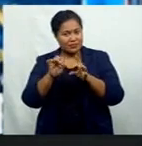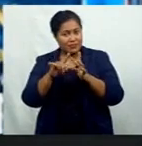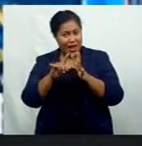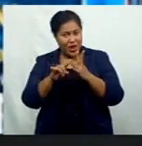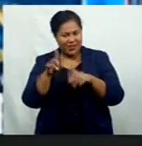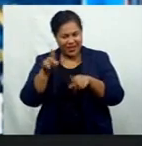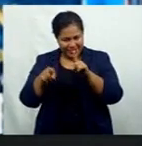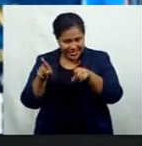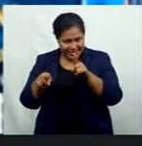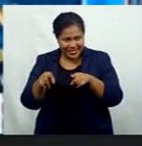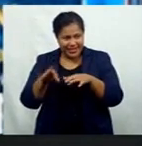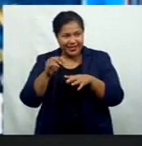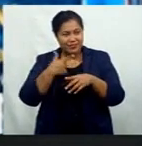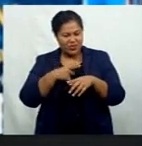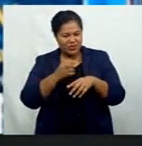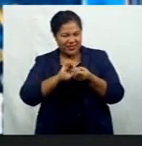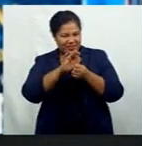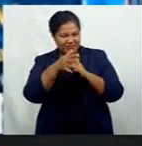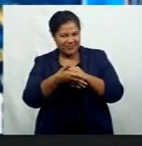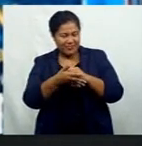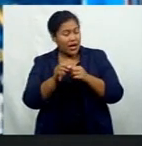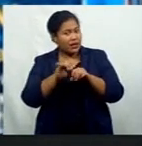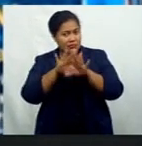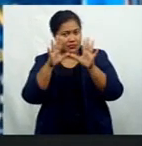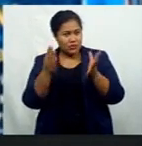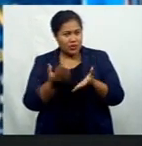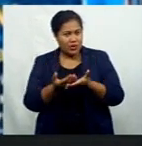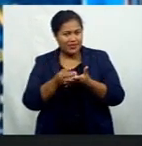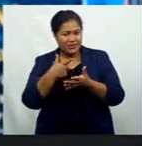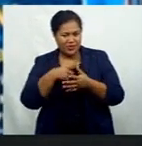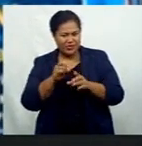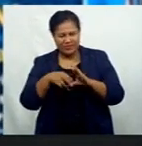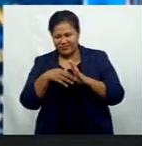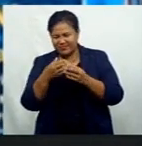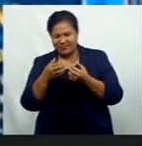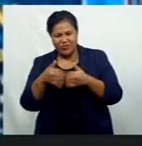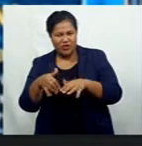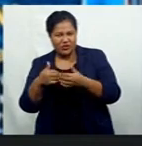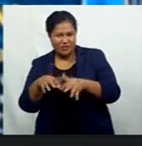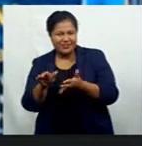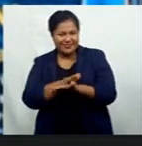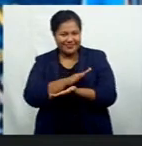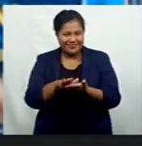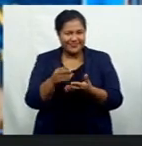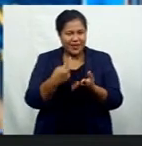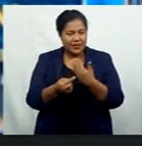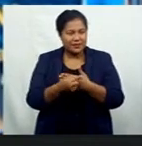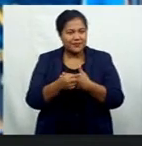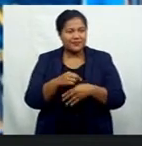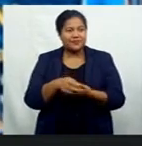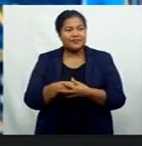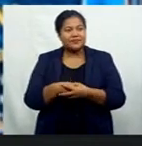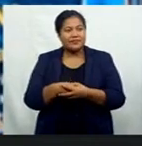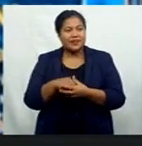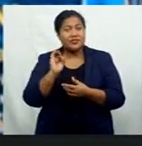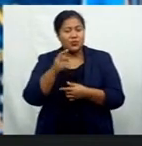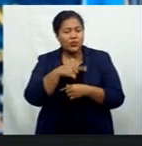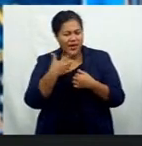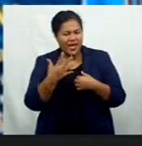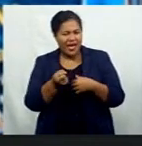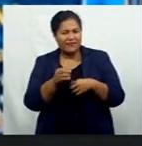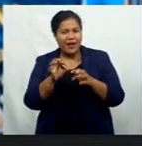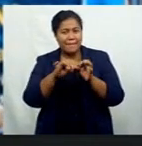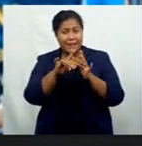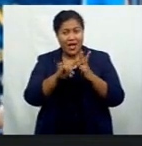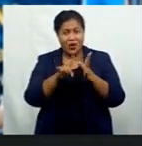exception to this global trend in terms of loss of biodiversity. We do have threats to our biodiversity from